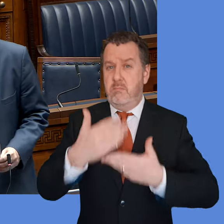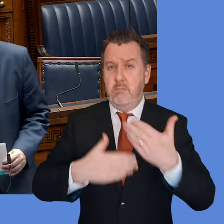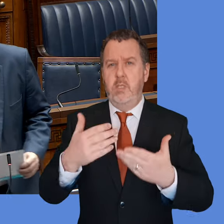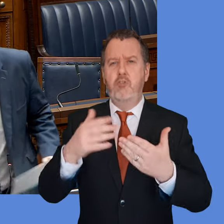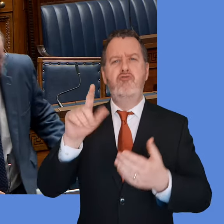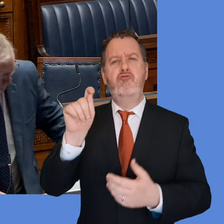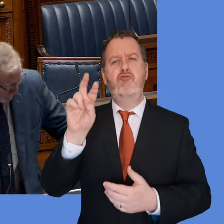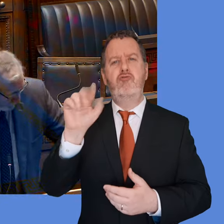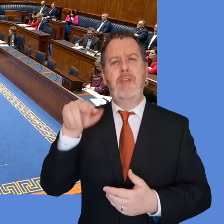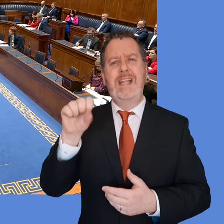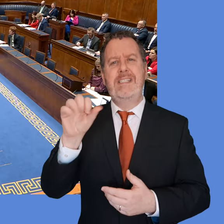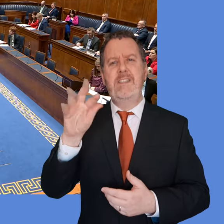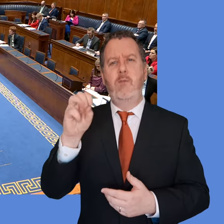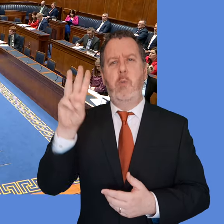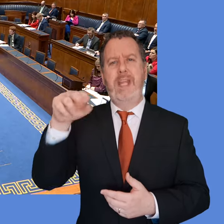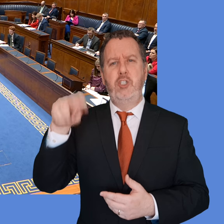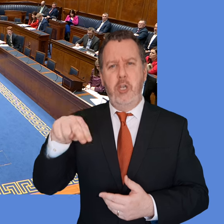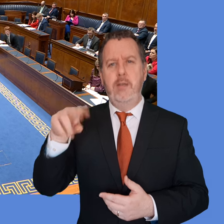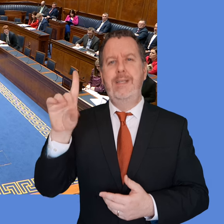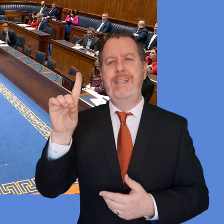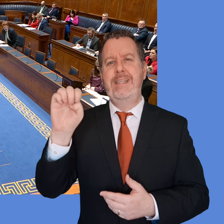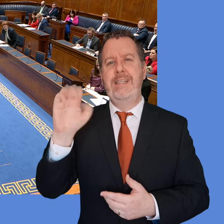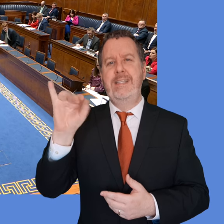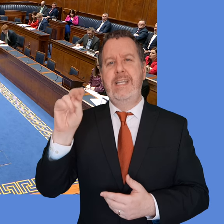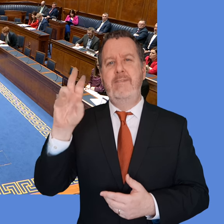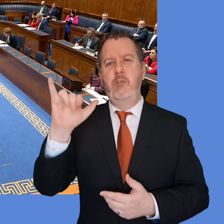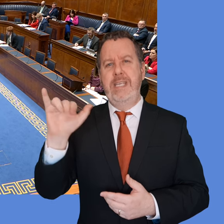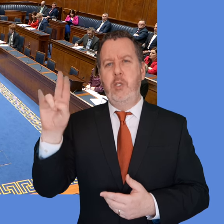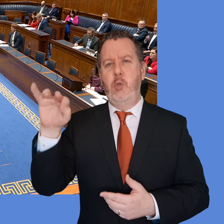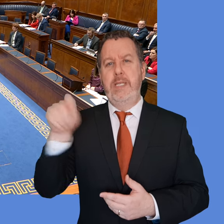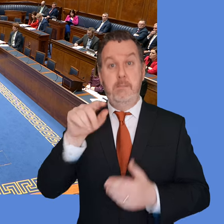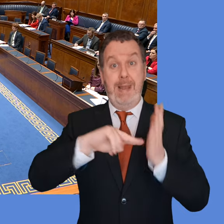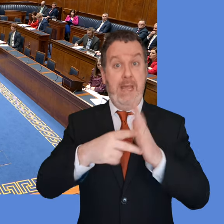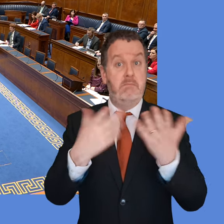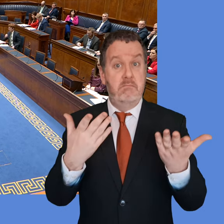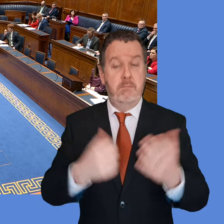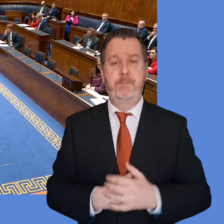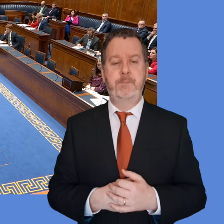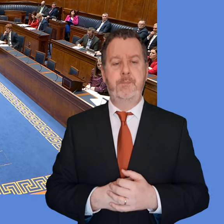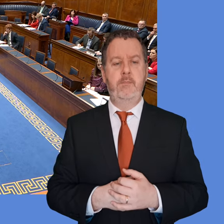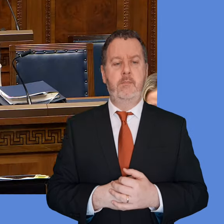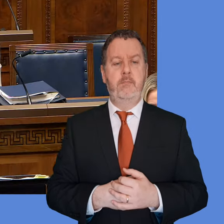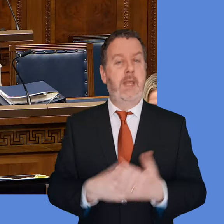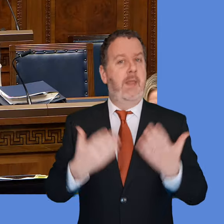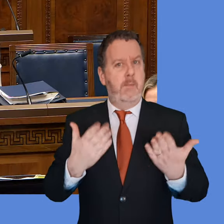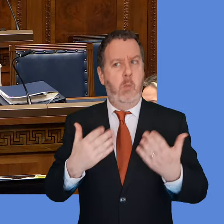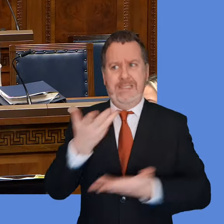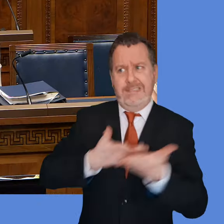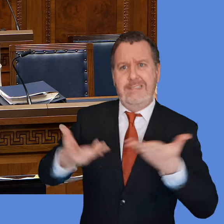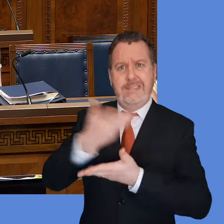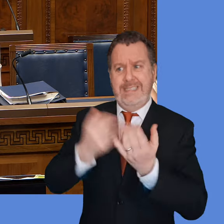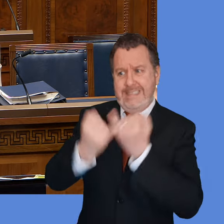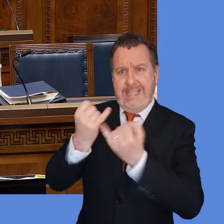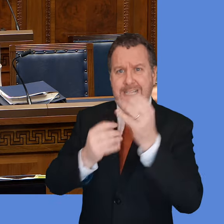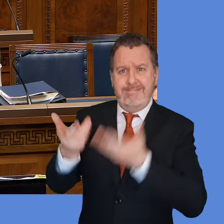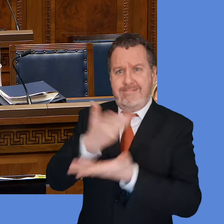delivery unit? Minister. Thank you. This is something that's still in development. We're working our way through the detail of that, but I think it's